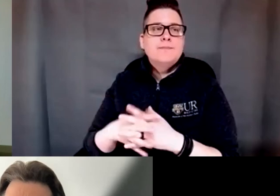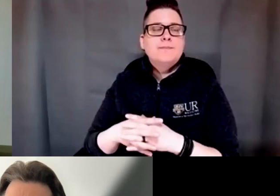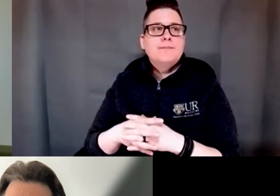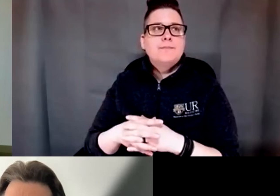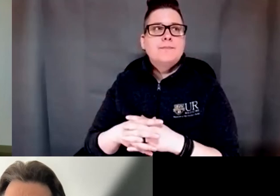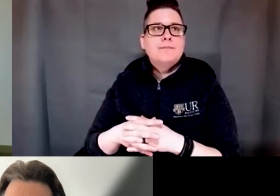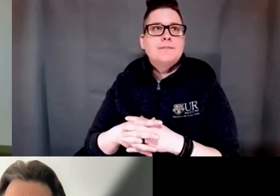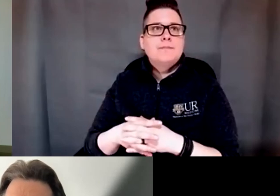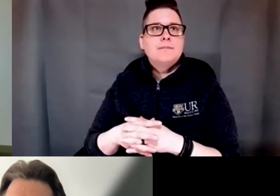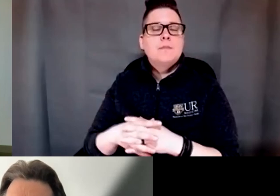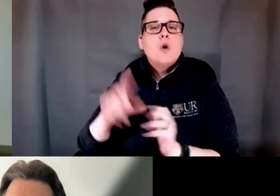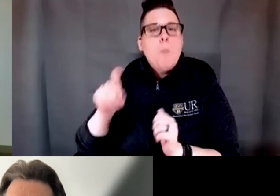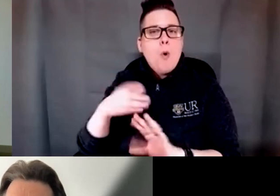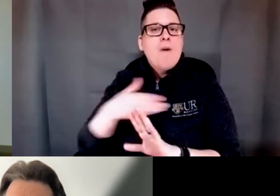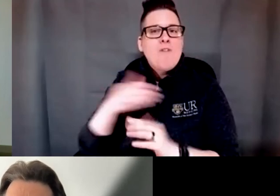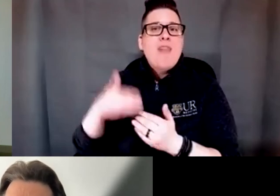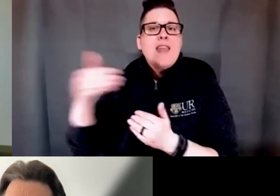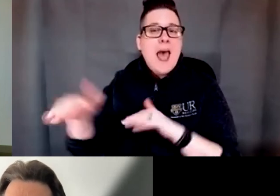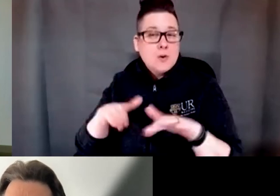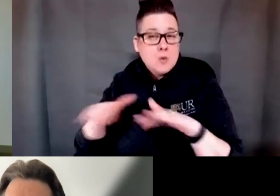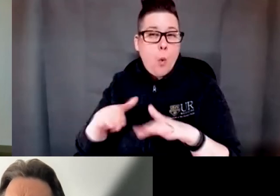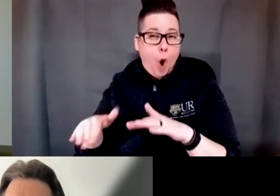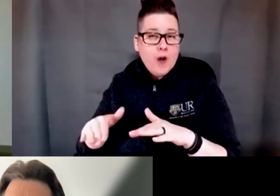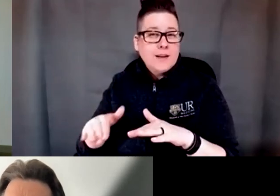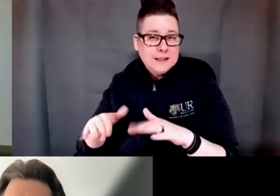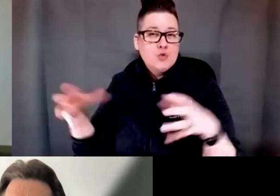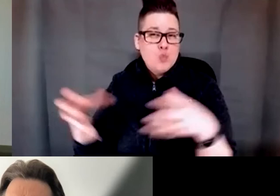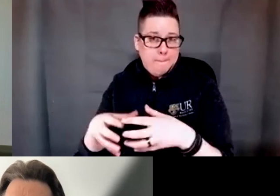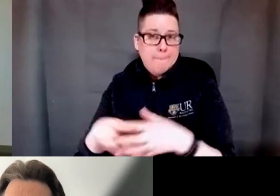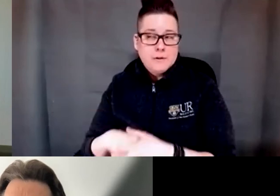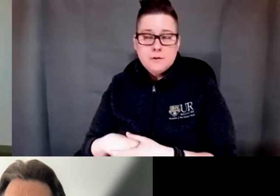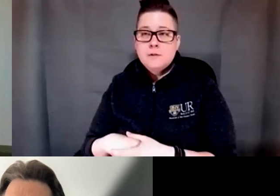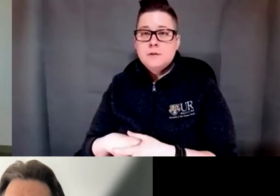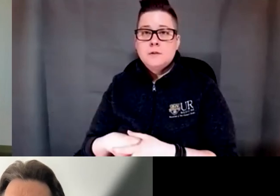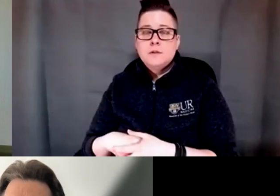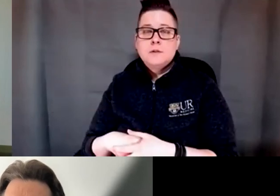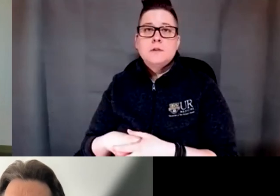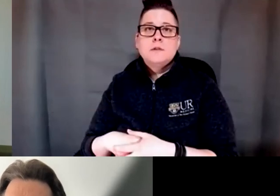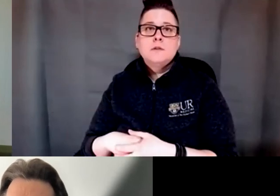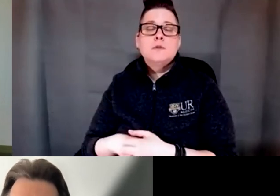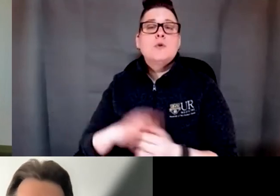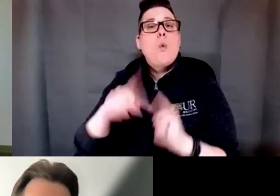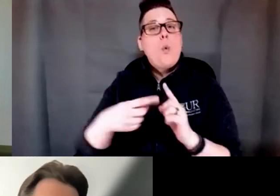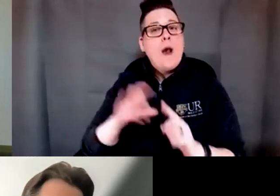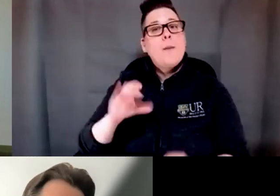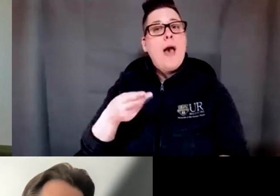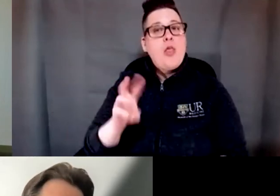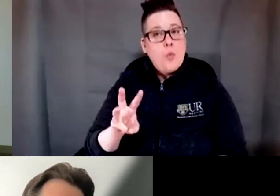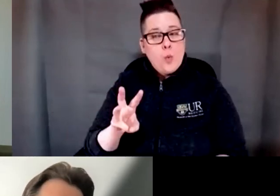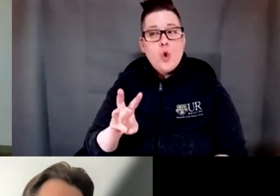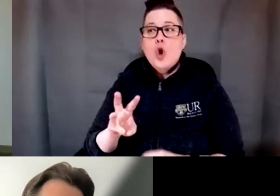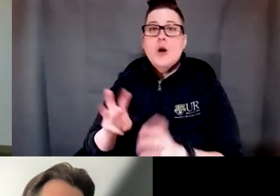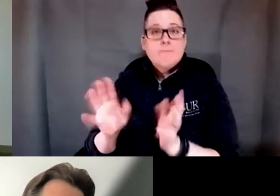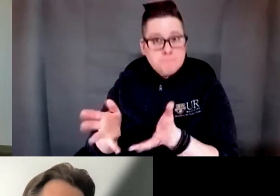to be done before the next walking session and so when the promotora engages the person